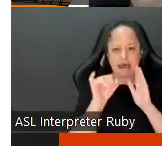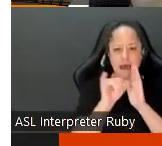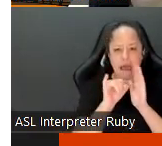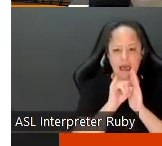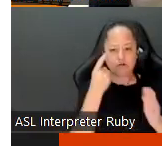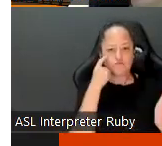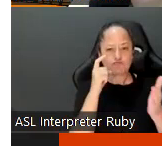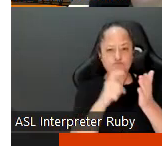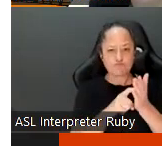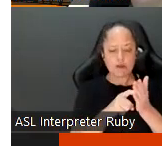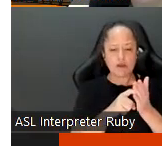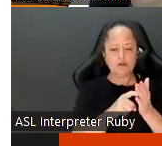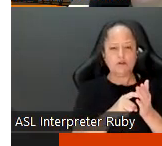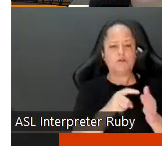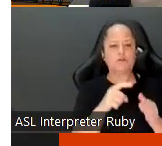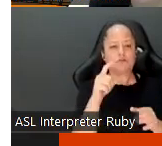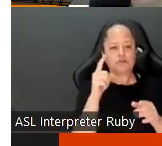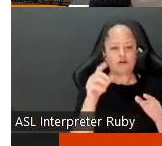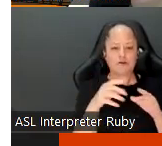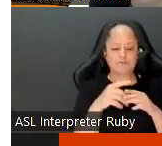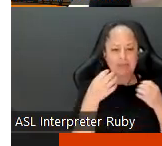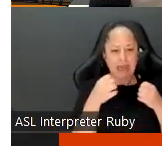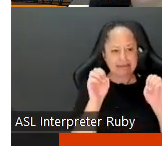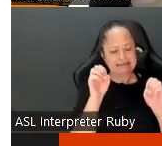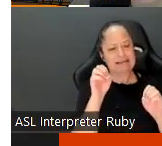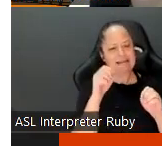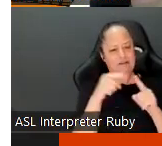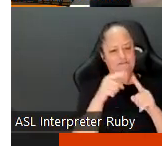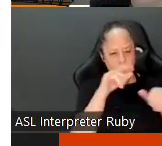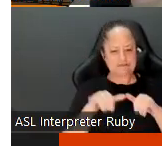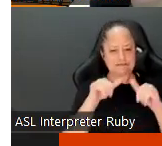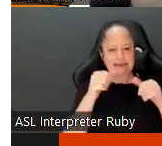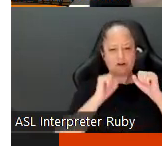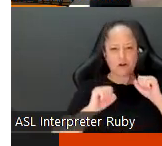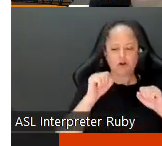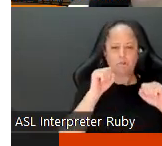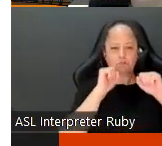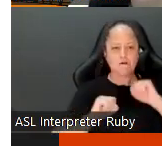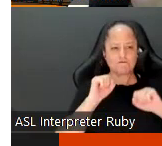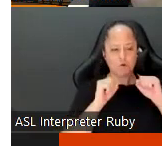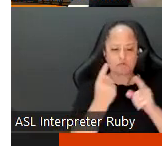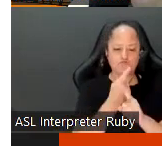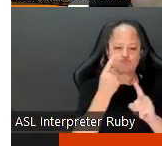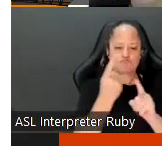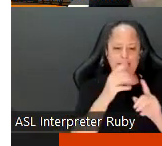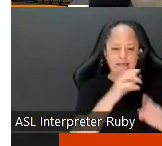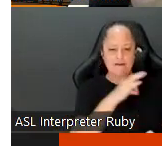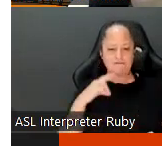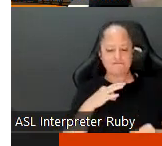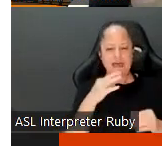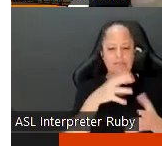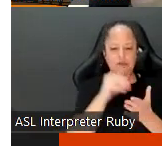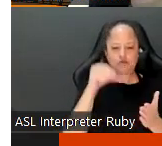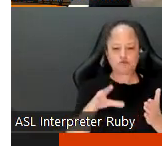recognize and nurture excellence to identify standard performance to encourage regular and substantive faculty student interaction